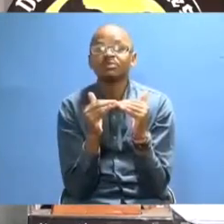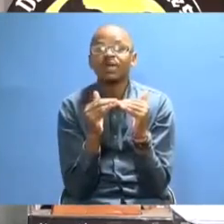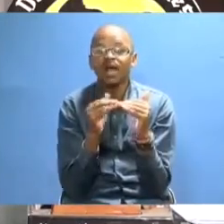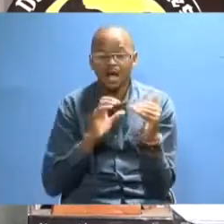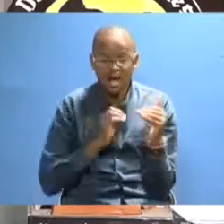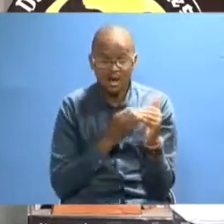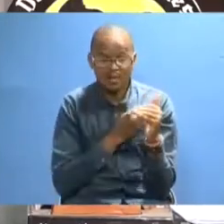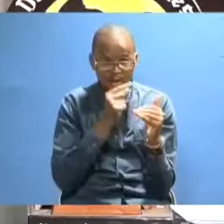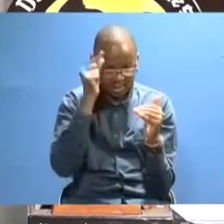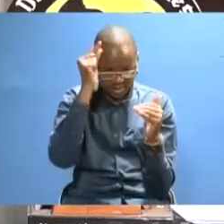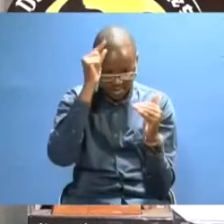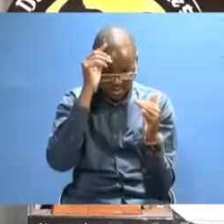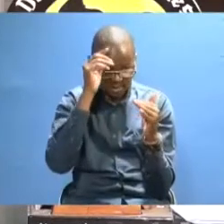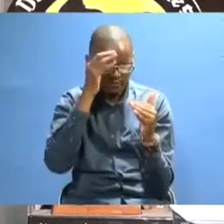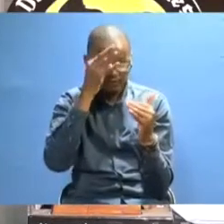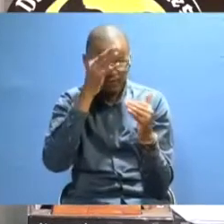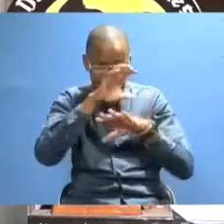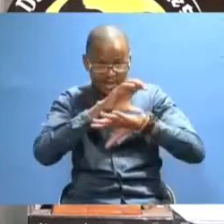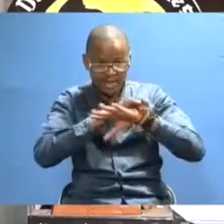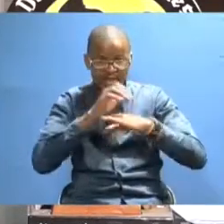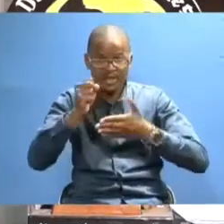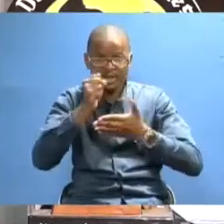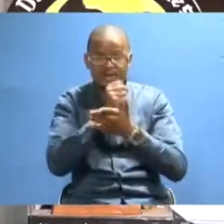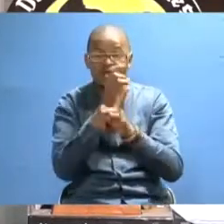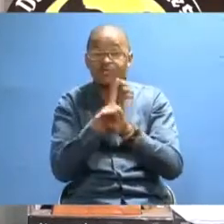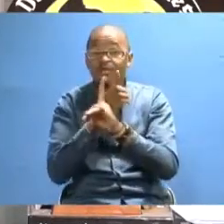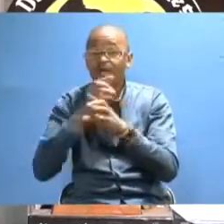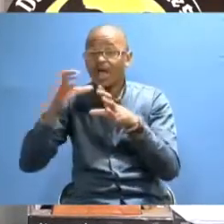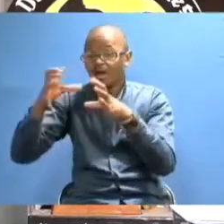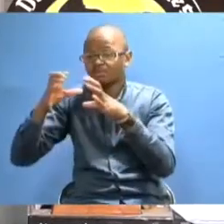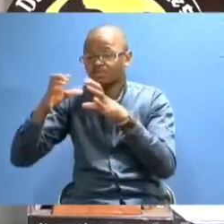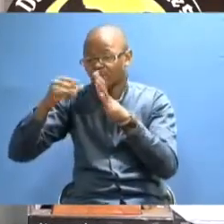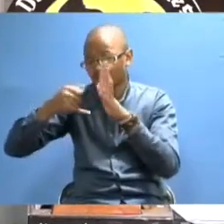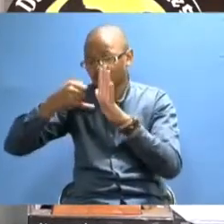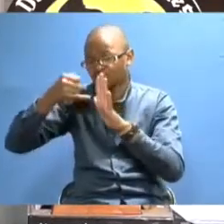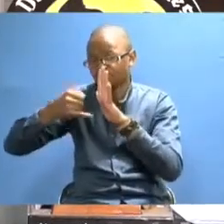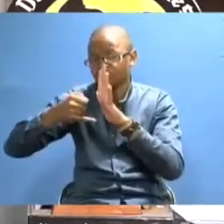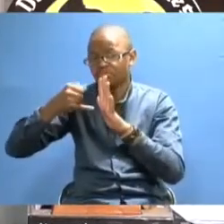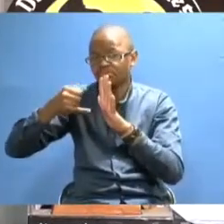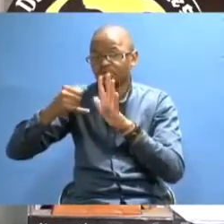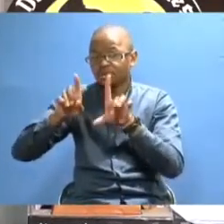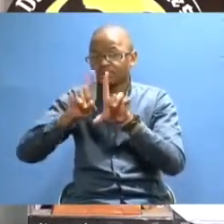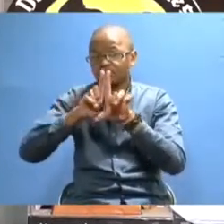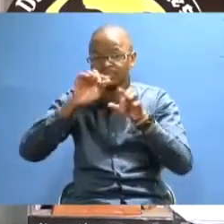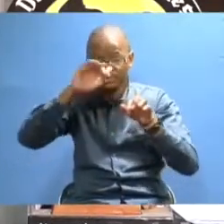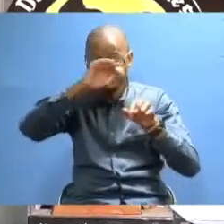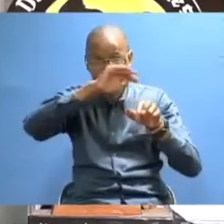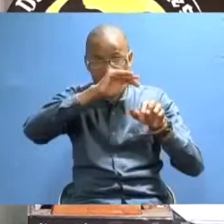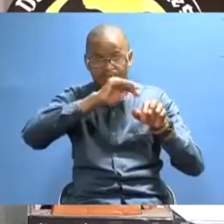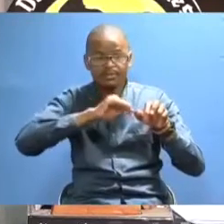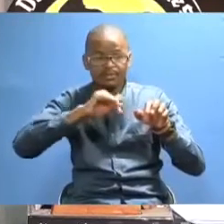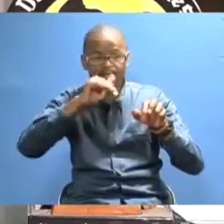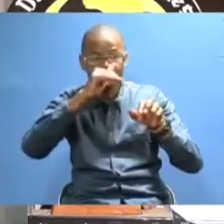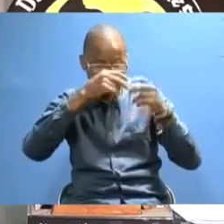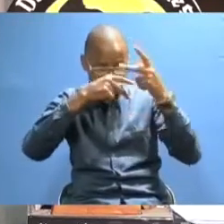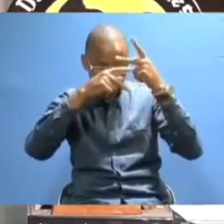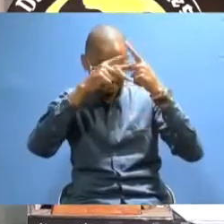Our graduates find employment in various sectors of the industry. As environmental